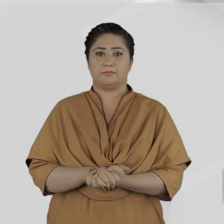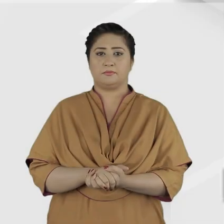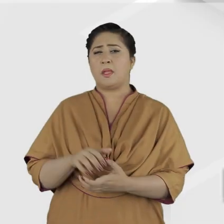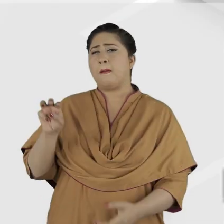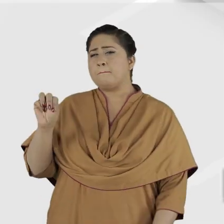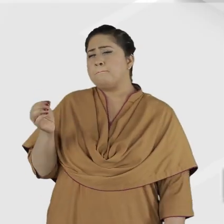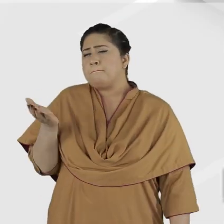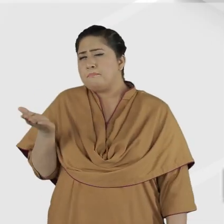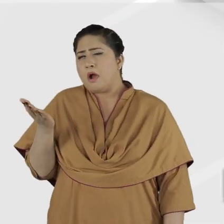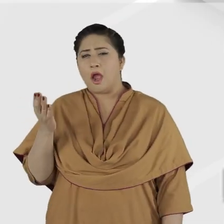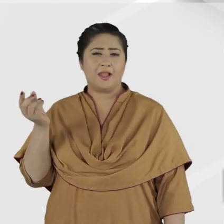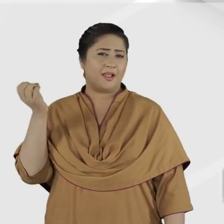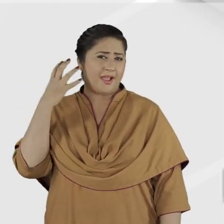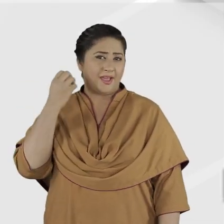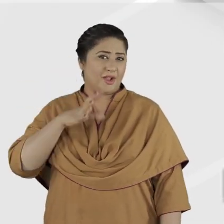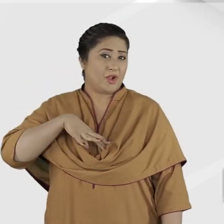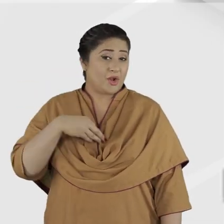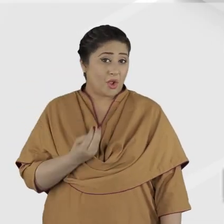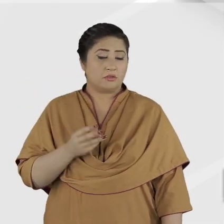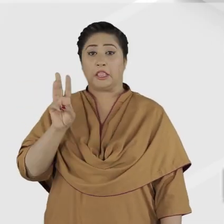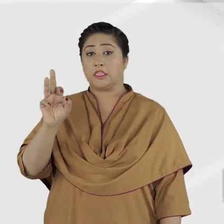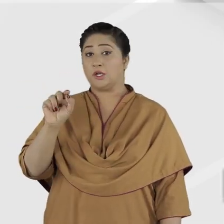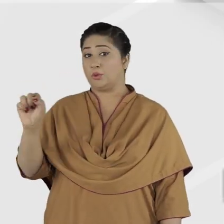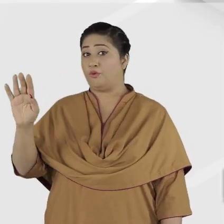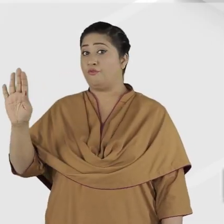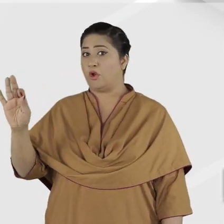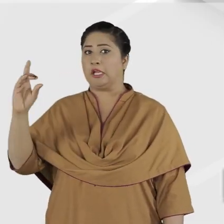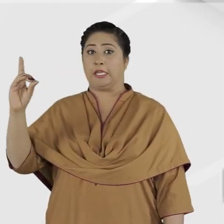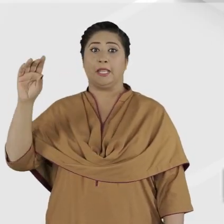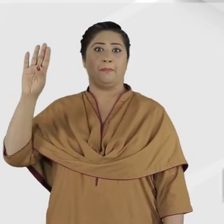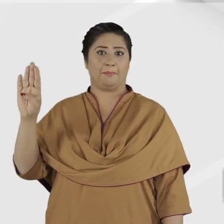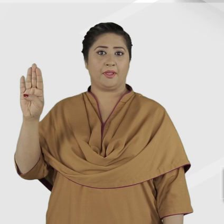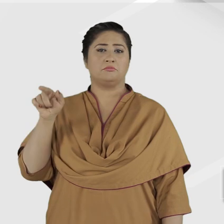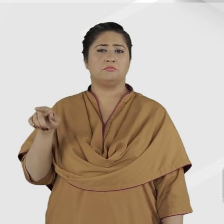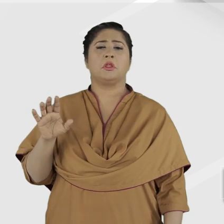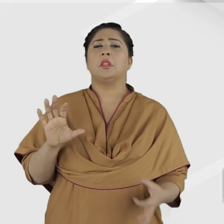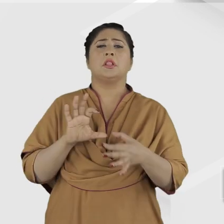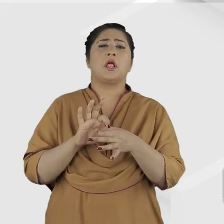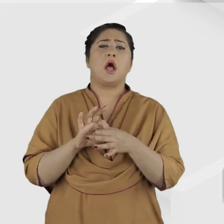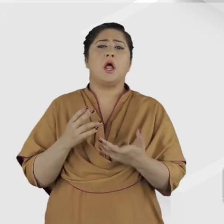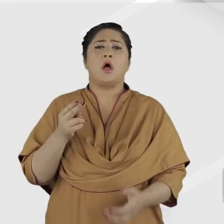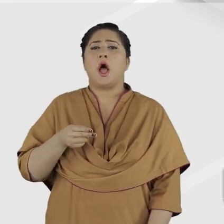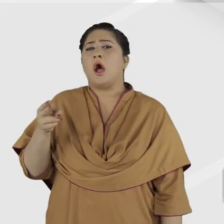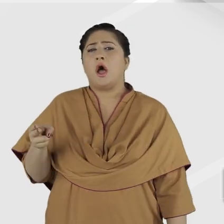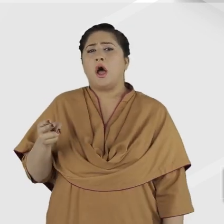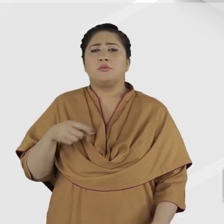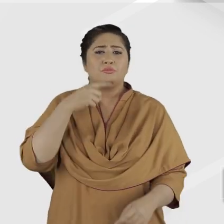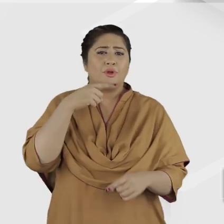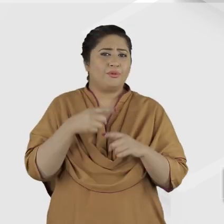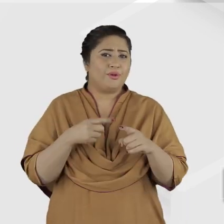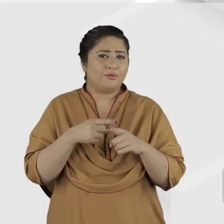A mild hearing loss is one of 30 to 40 decibels. This is also referred to as hard of hearing.